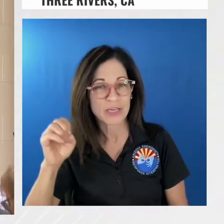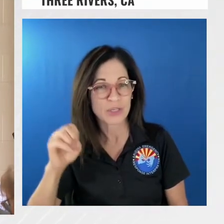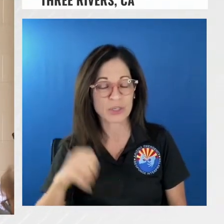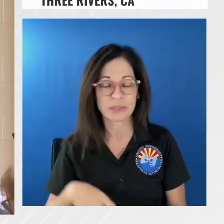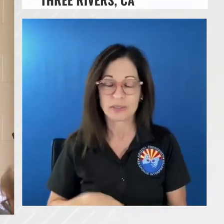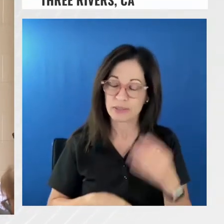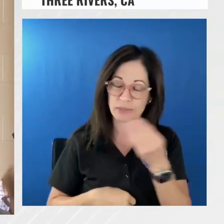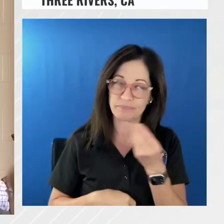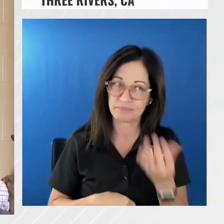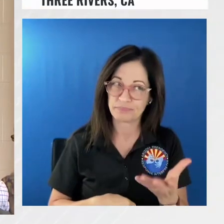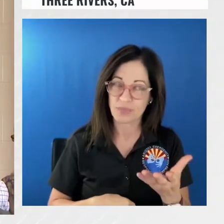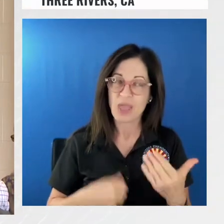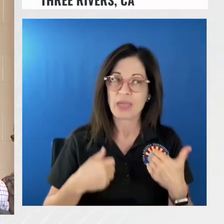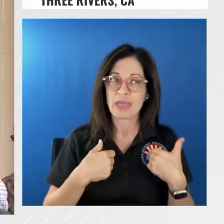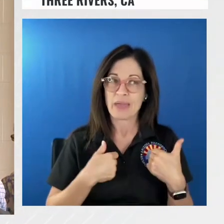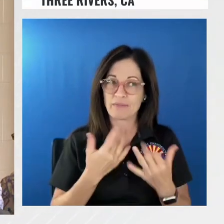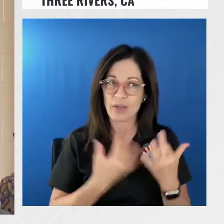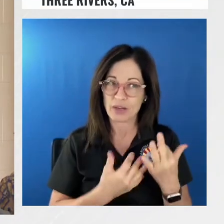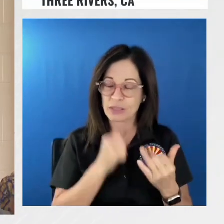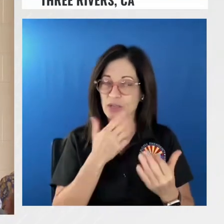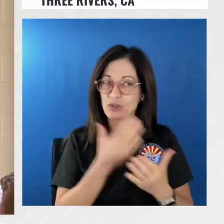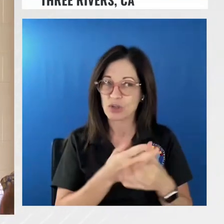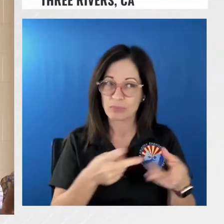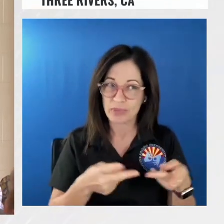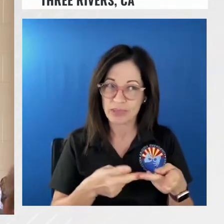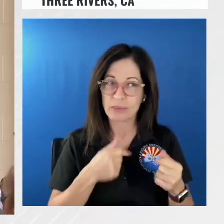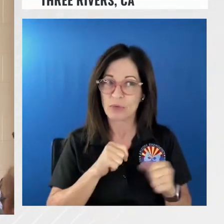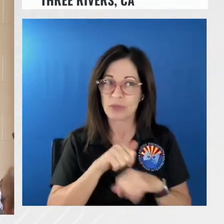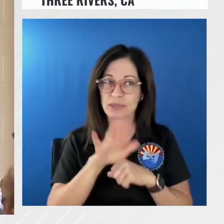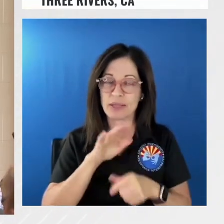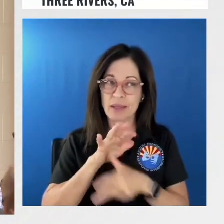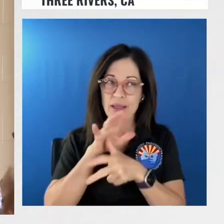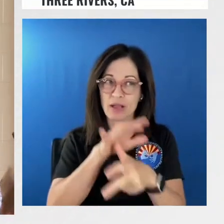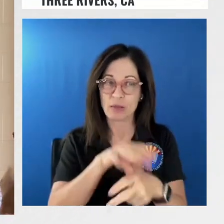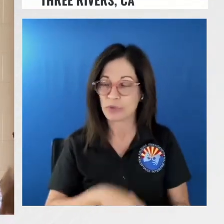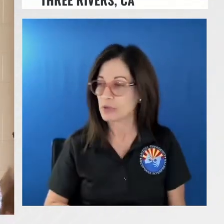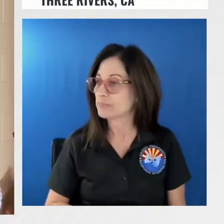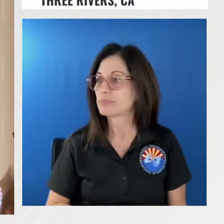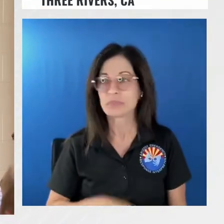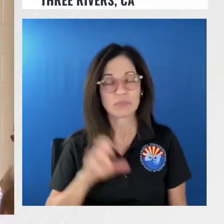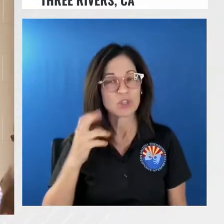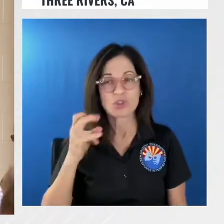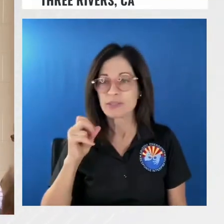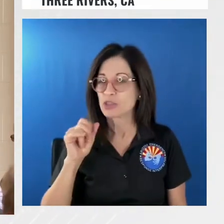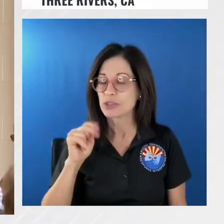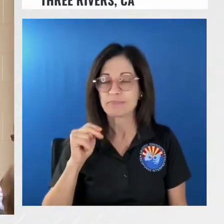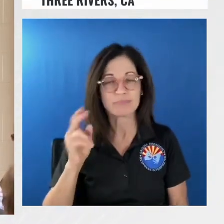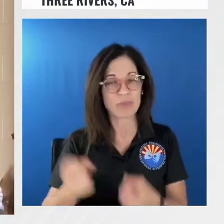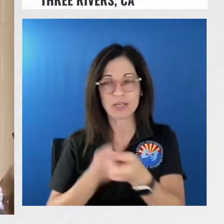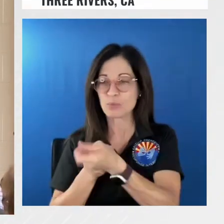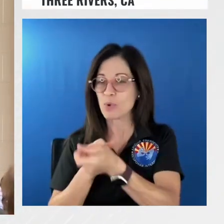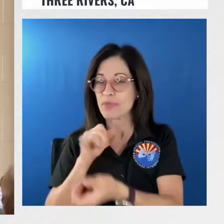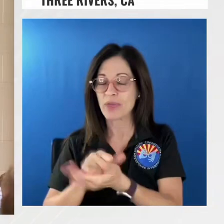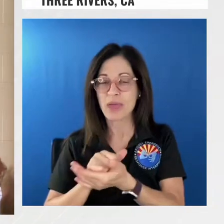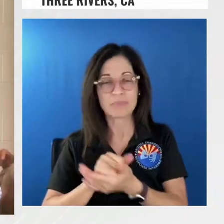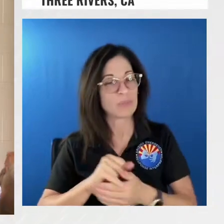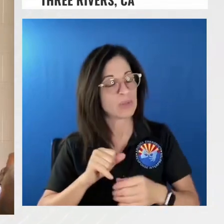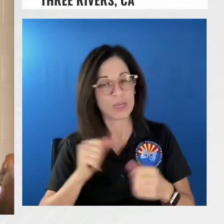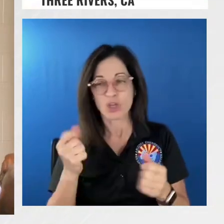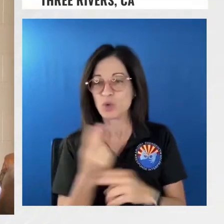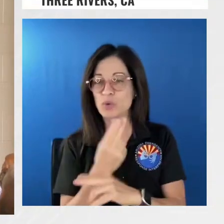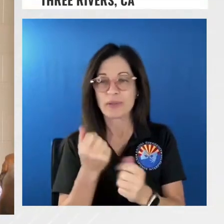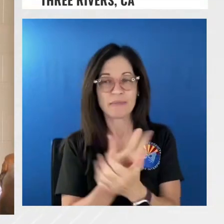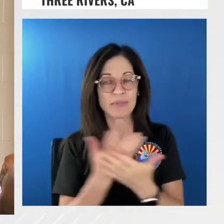i'm launching a helicopter i said christian i support that there are no options off the table if you need retardant let's get it flying the